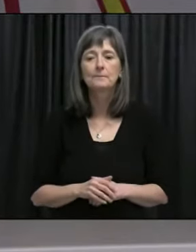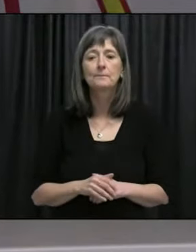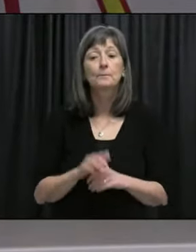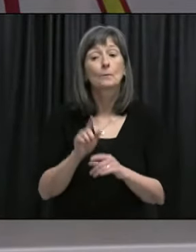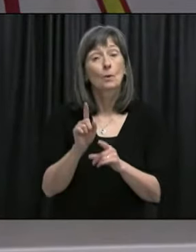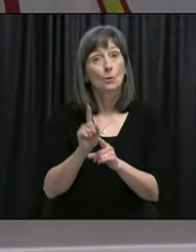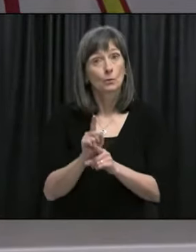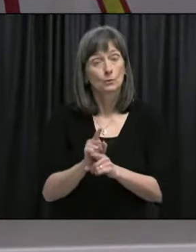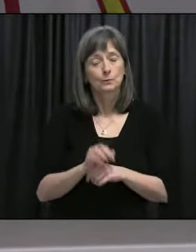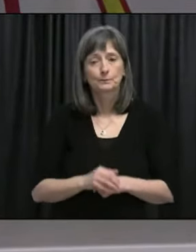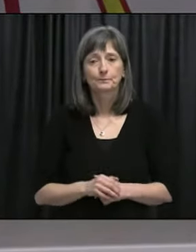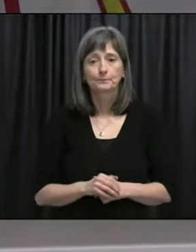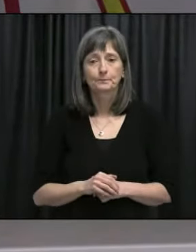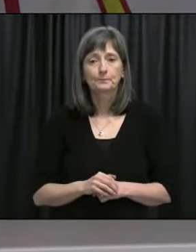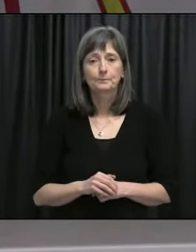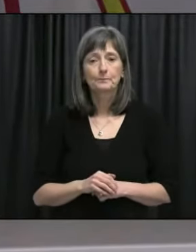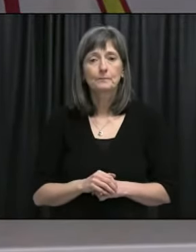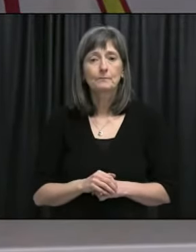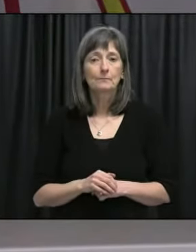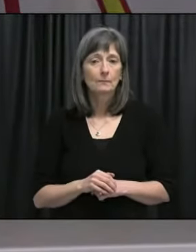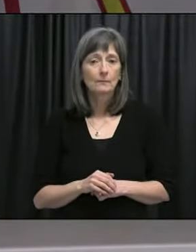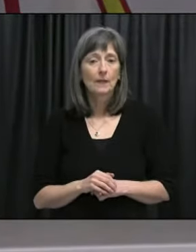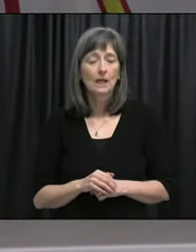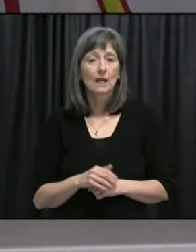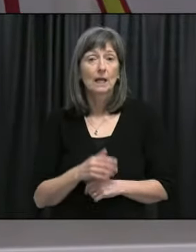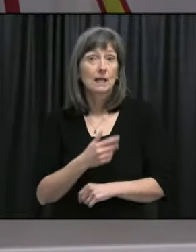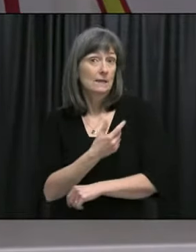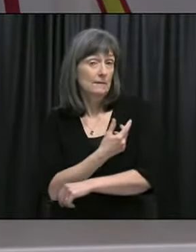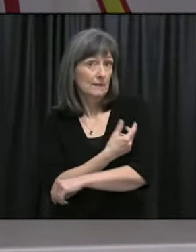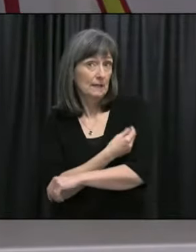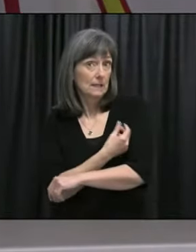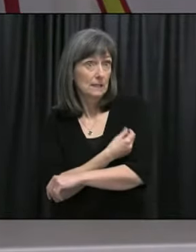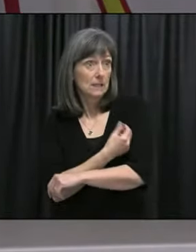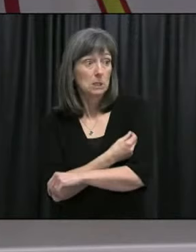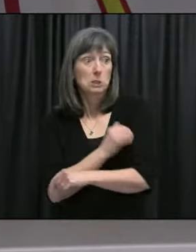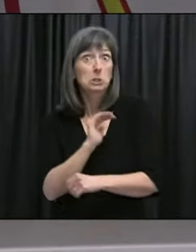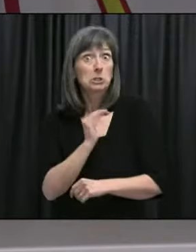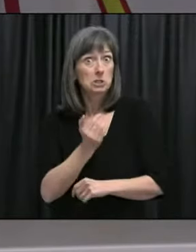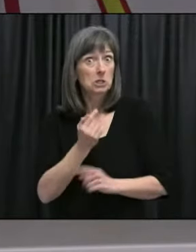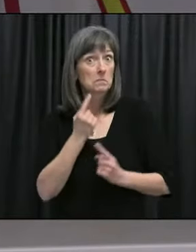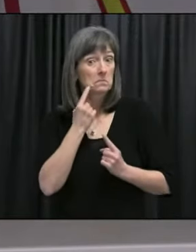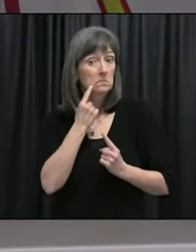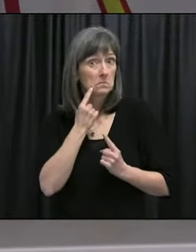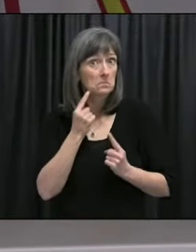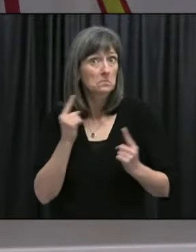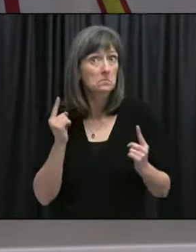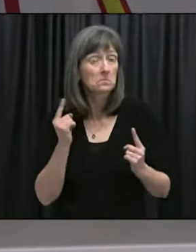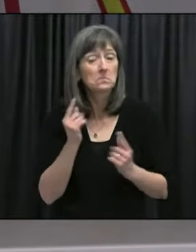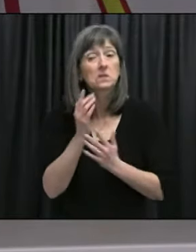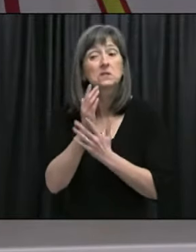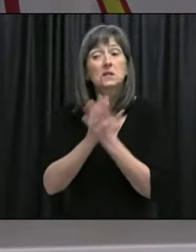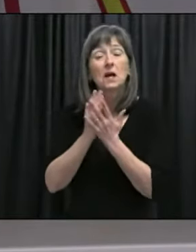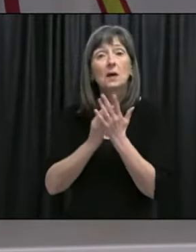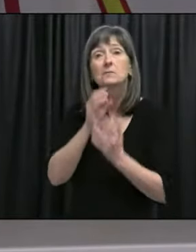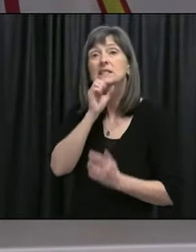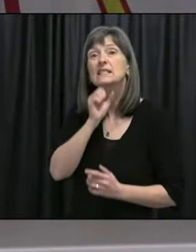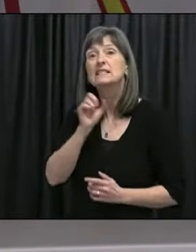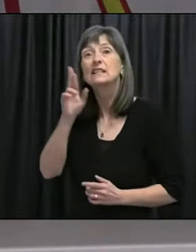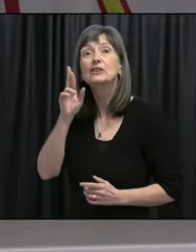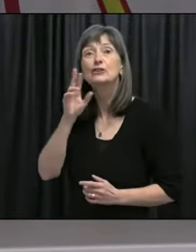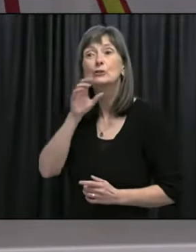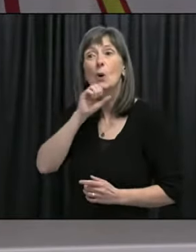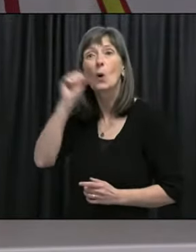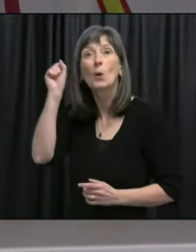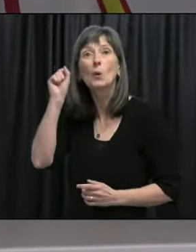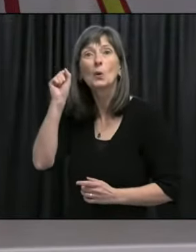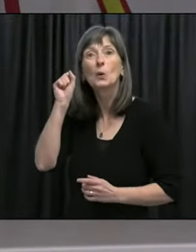vaccines are, you know, in a positive light that the vaccines are working. So some of the patients who are elderly who end up in the hospital who